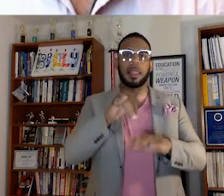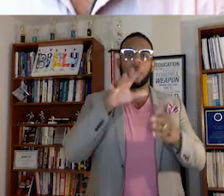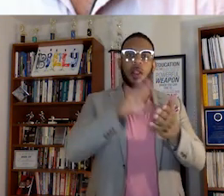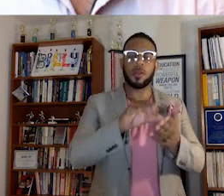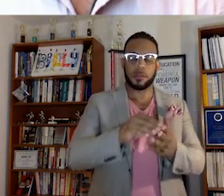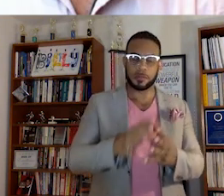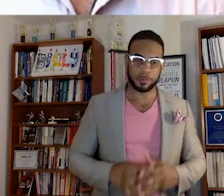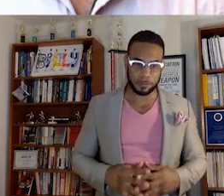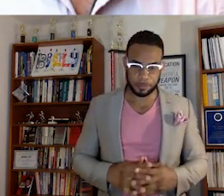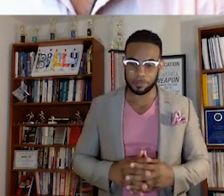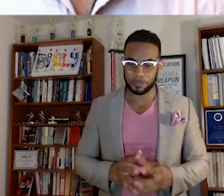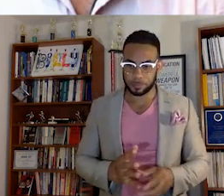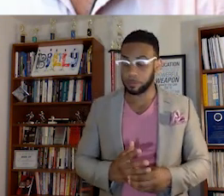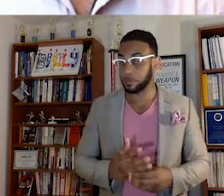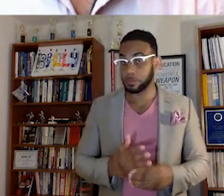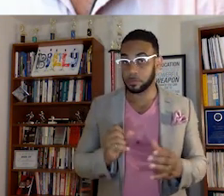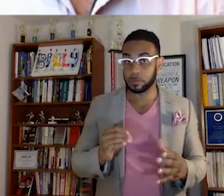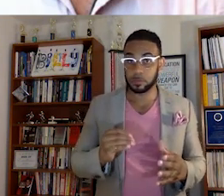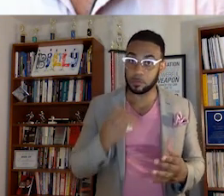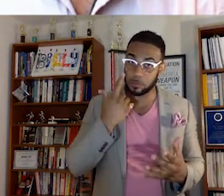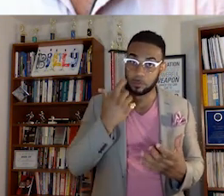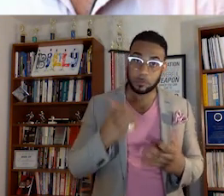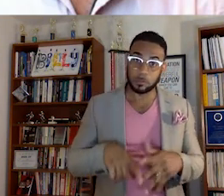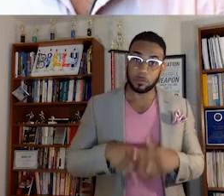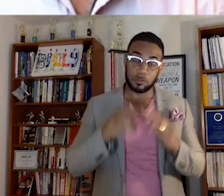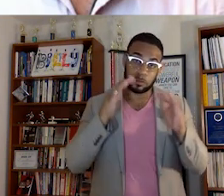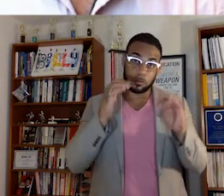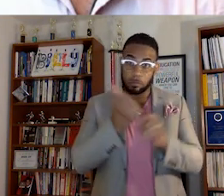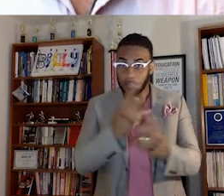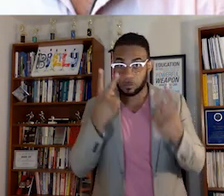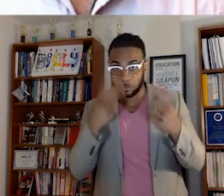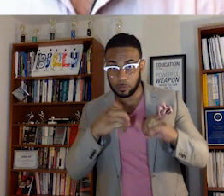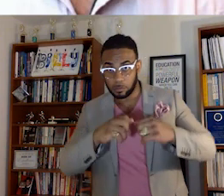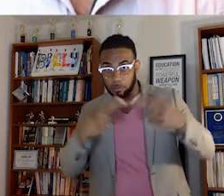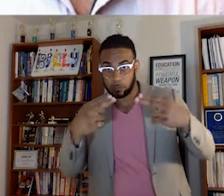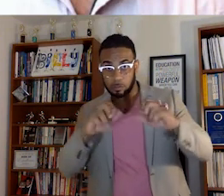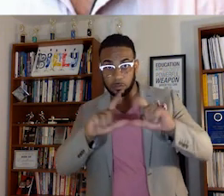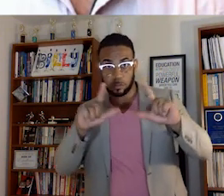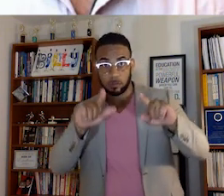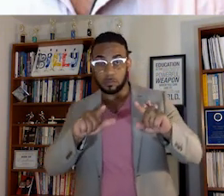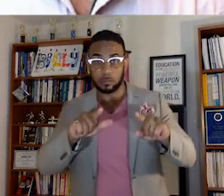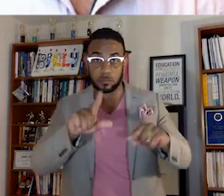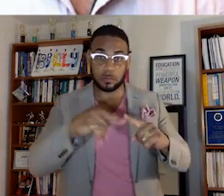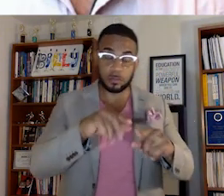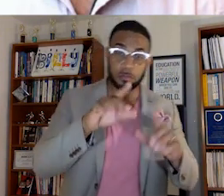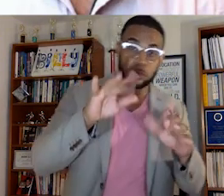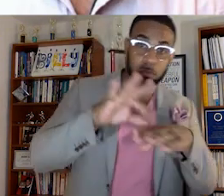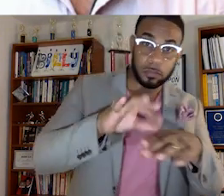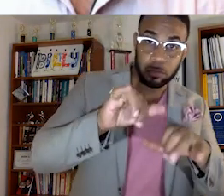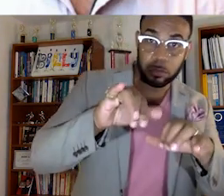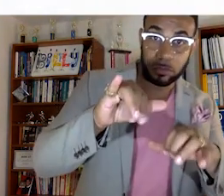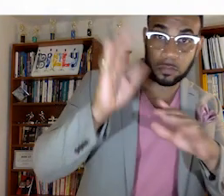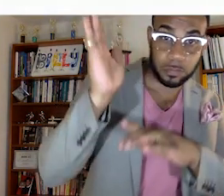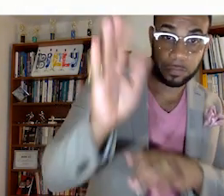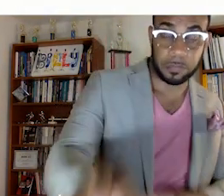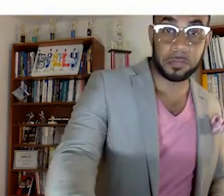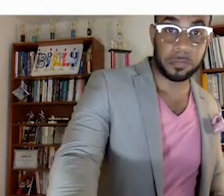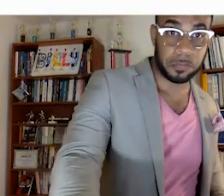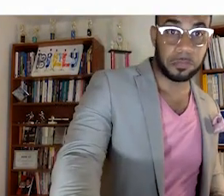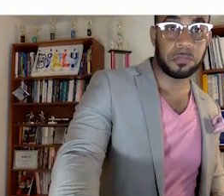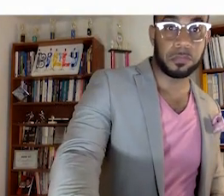Nate just to start, hopefully everyone can see my screen about the contents of this presentation